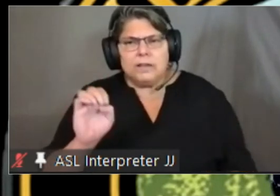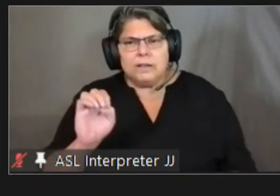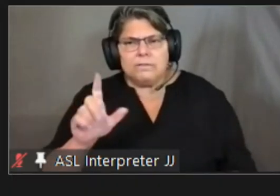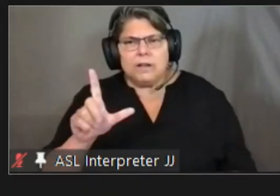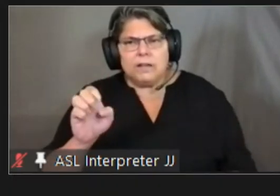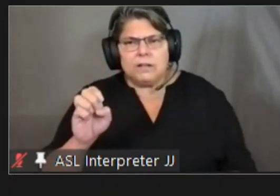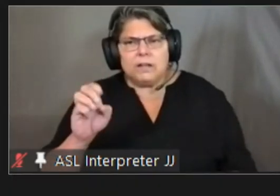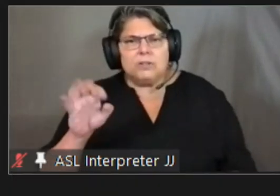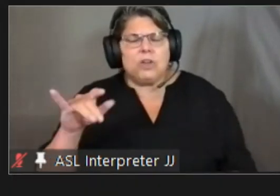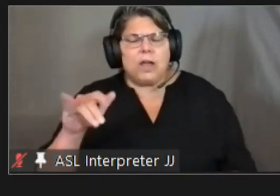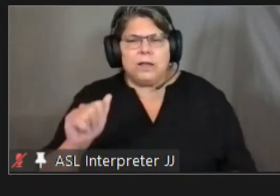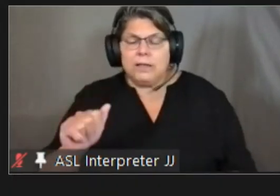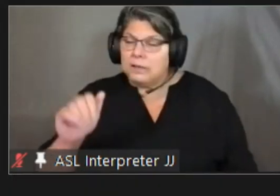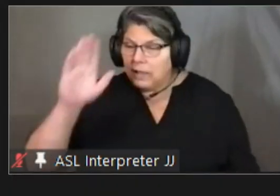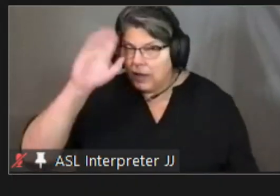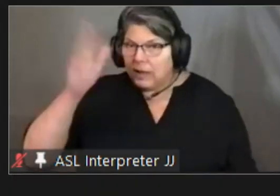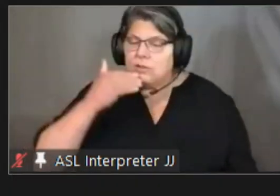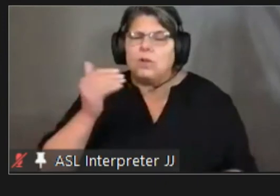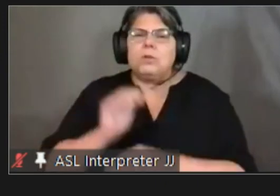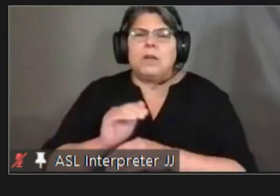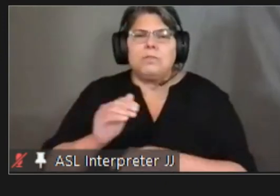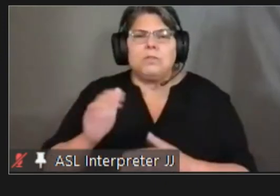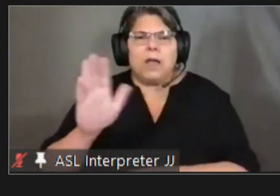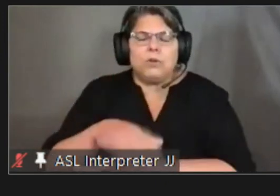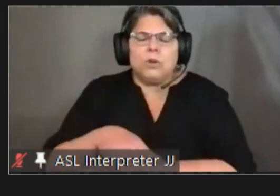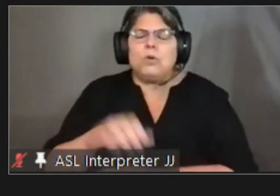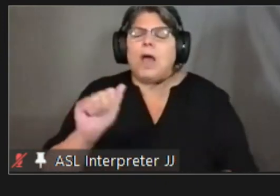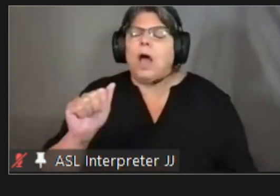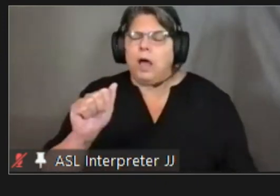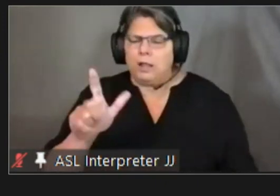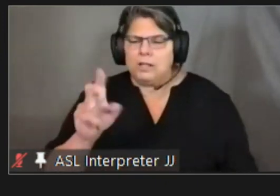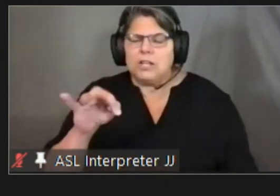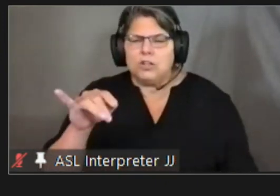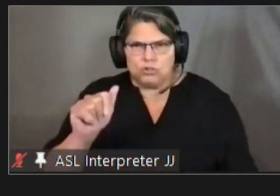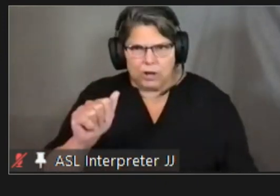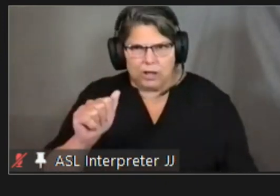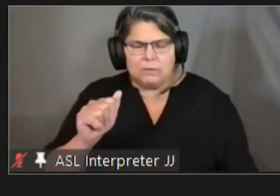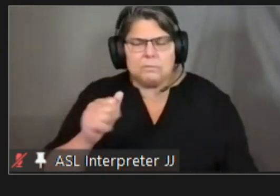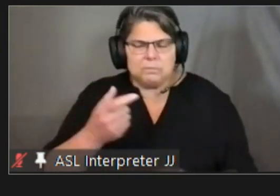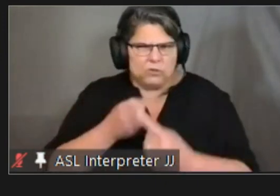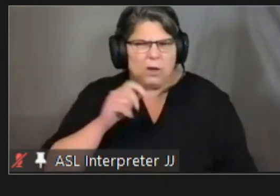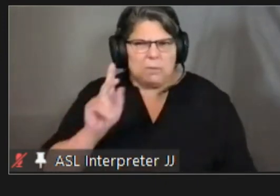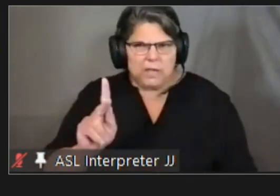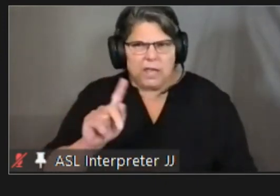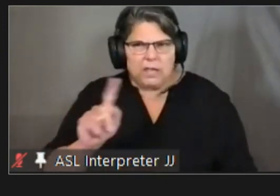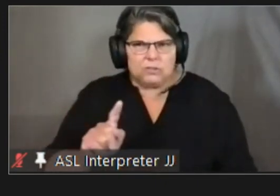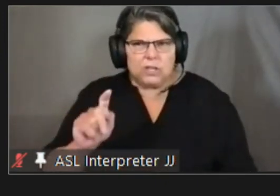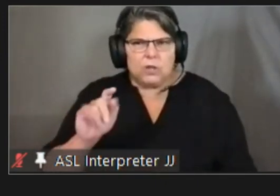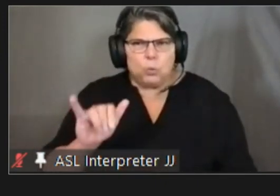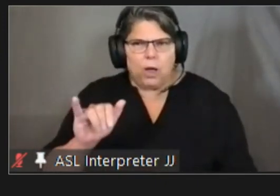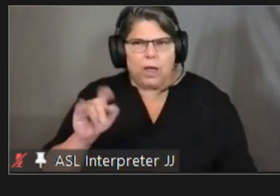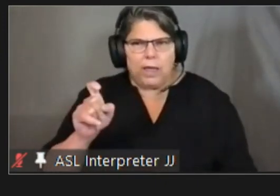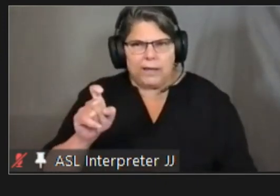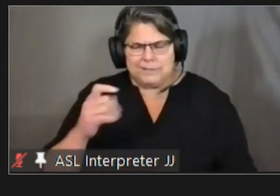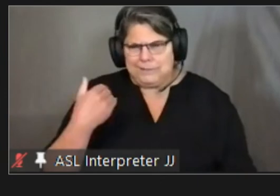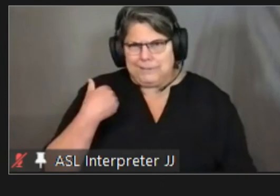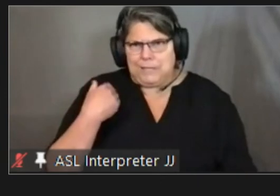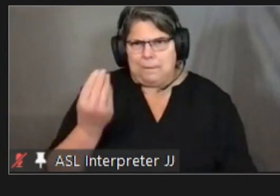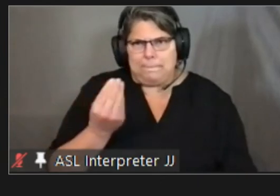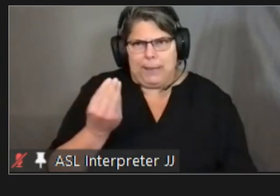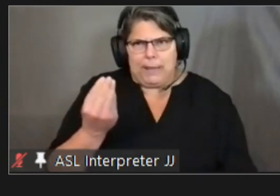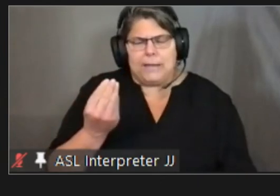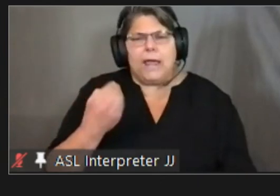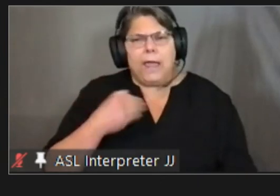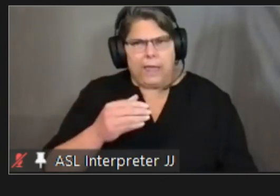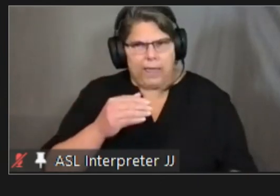hey good afternoon this is alicia bales with kzyx um i over this week on monday there was a vaccine